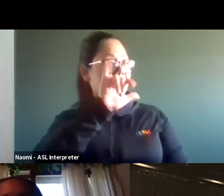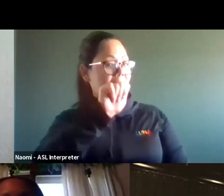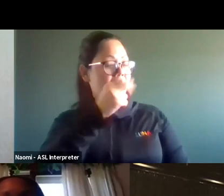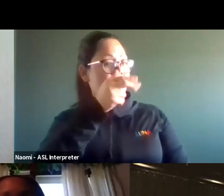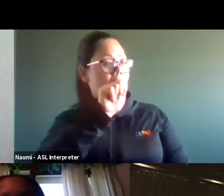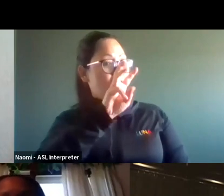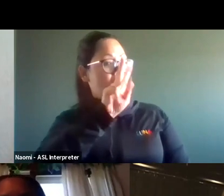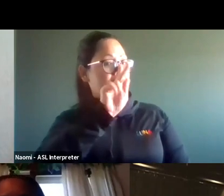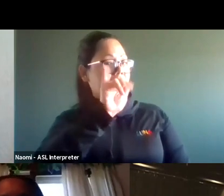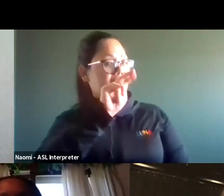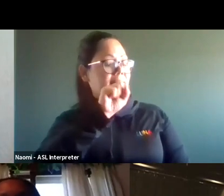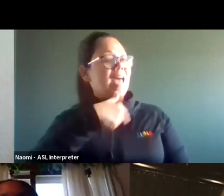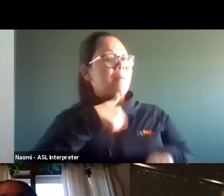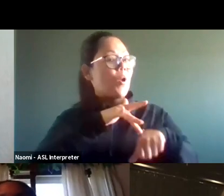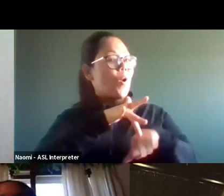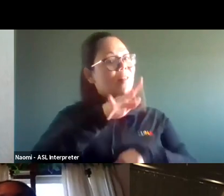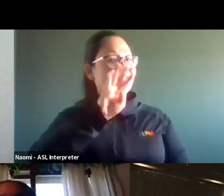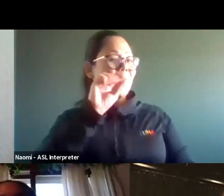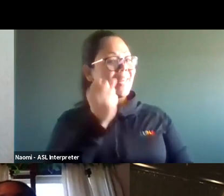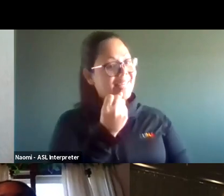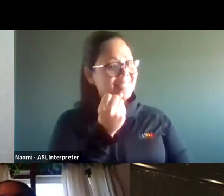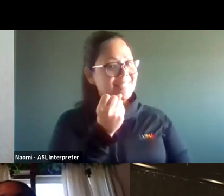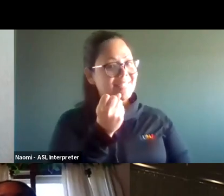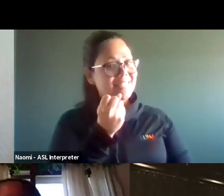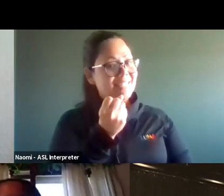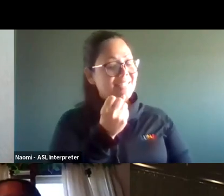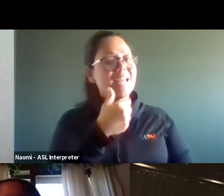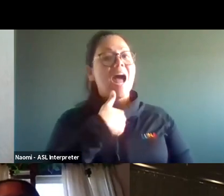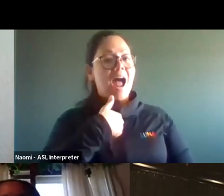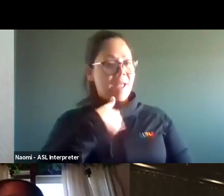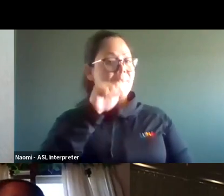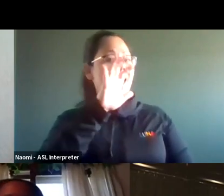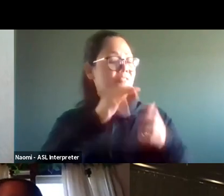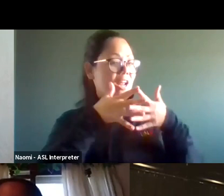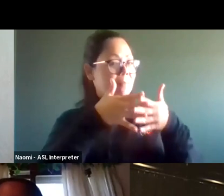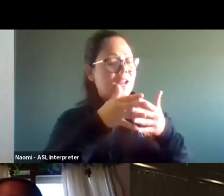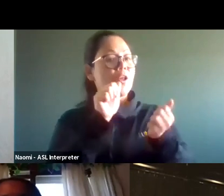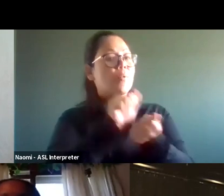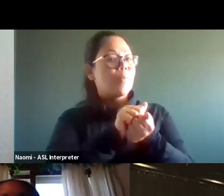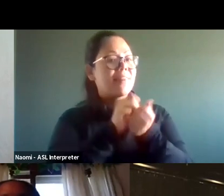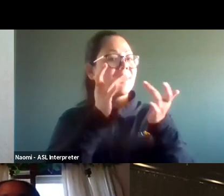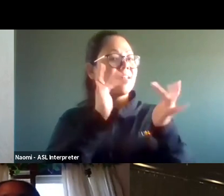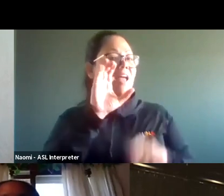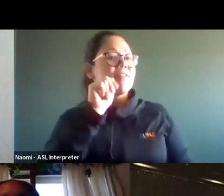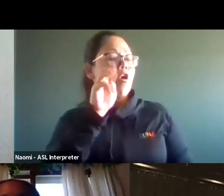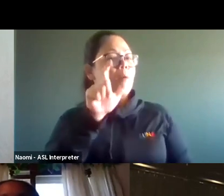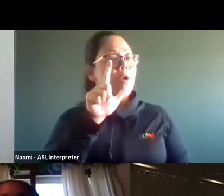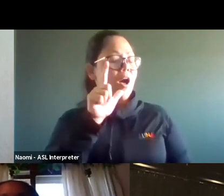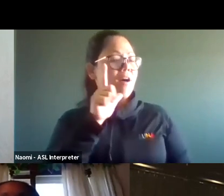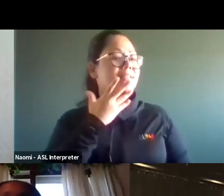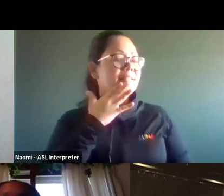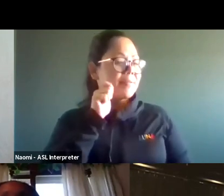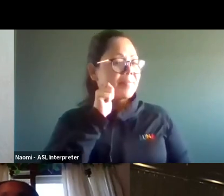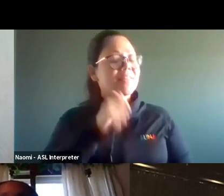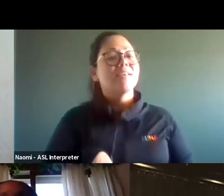I am in my early 40s. I am African American with a caramel complexion, medium